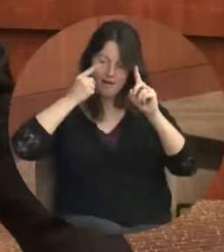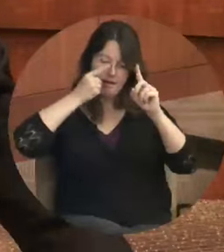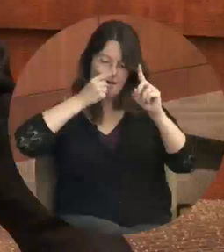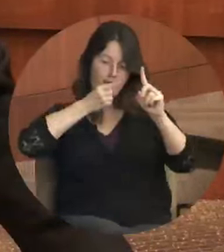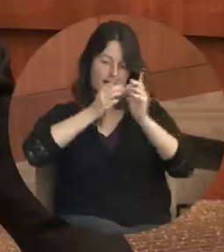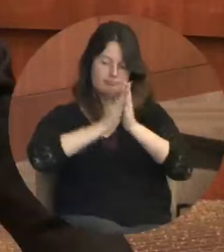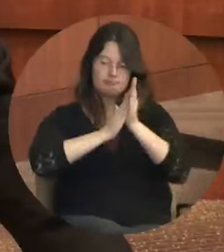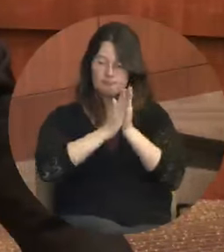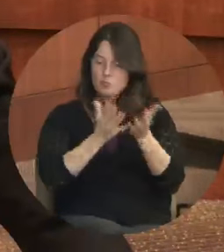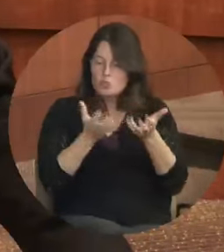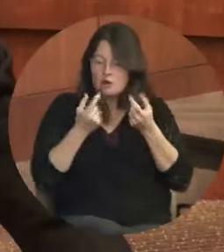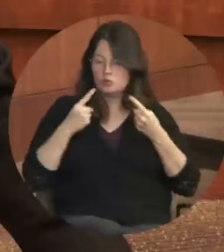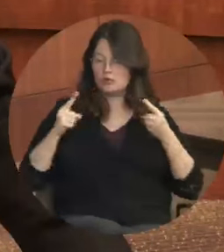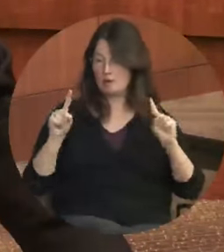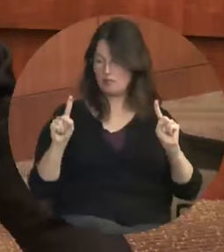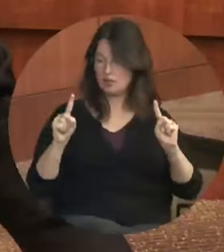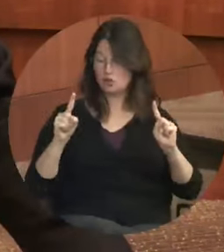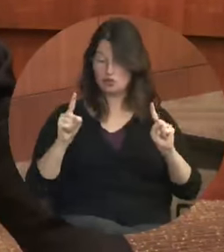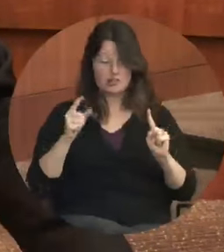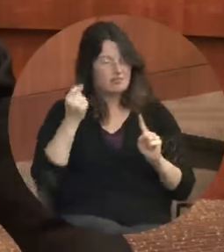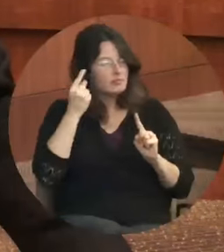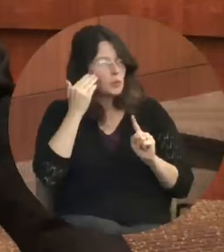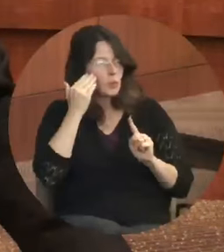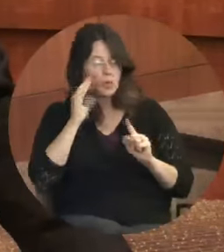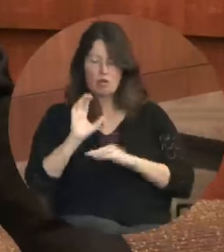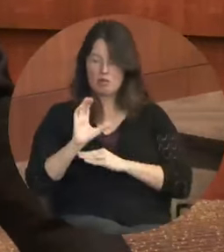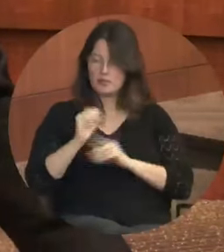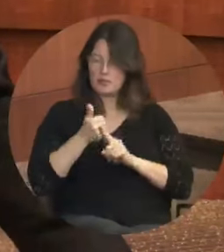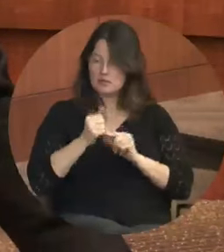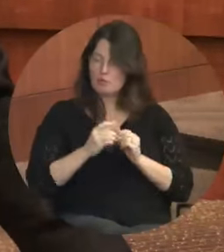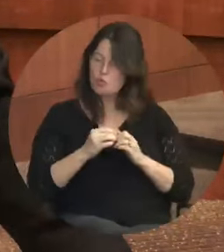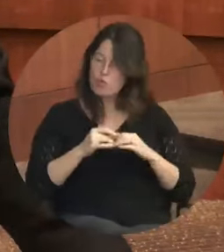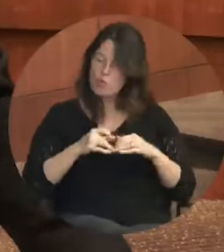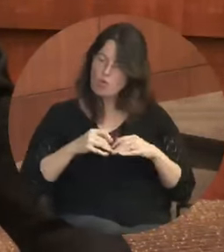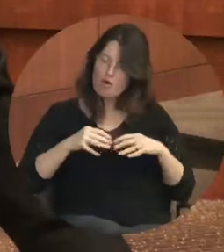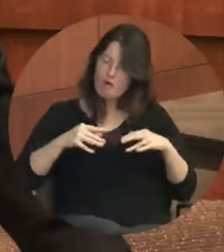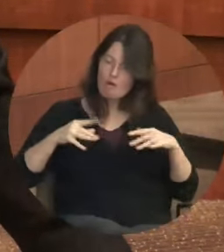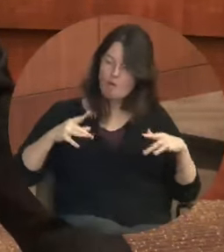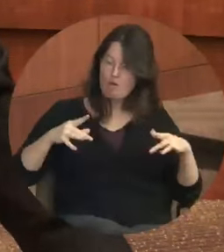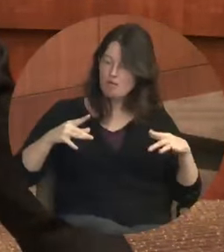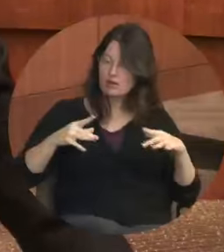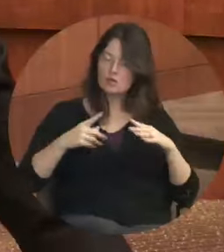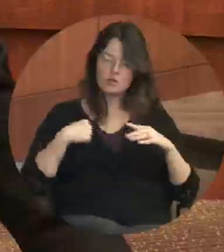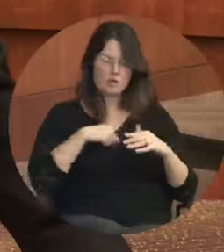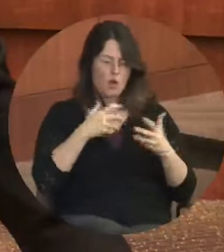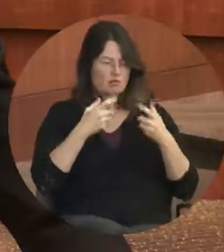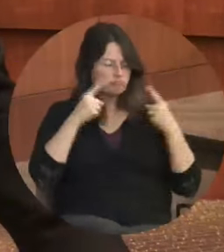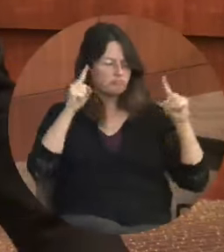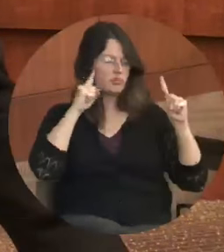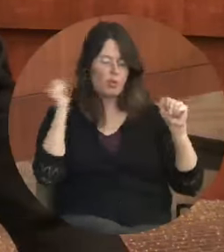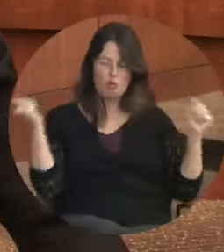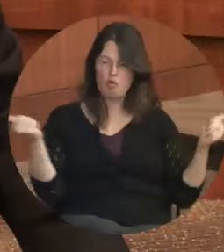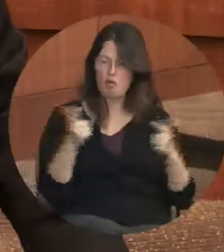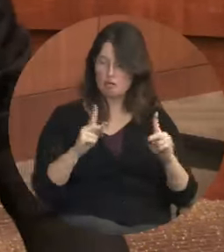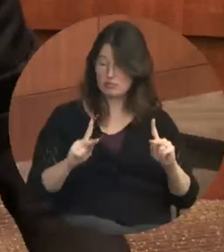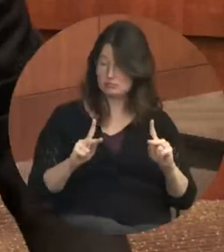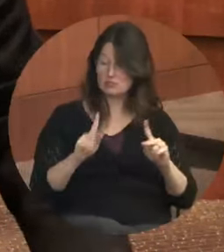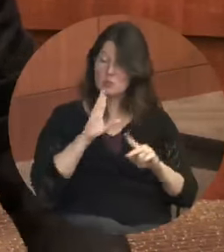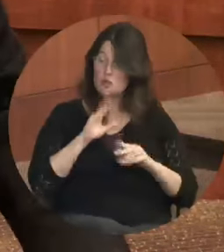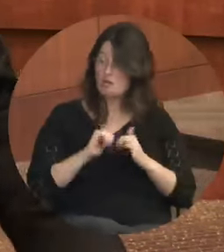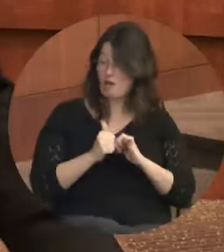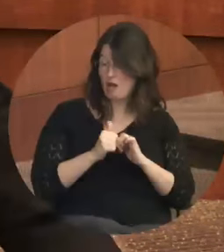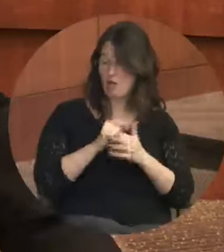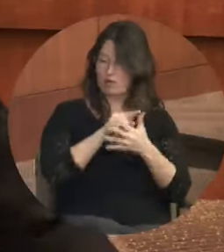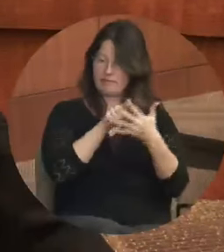community and offers tactics on how to achieve success for all citizens. And we will do so through five